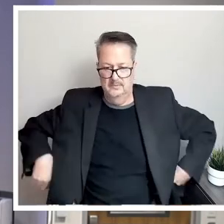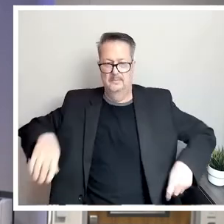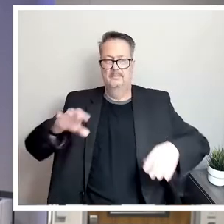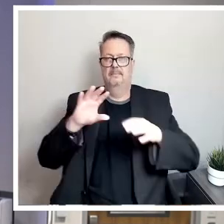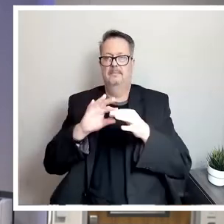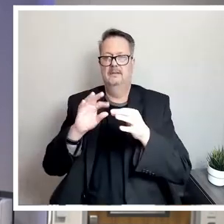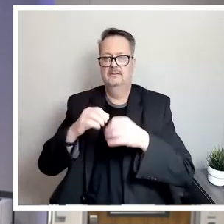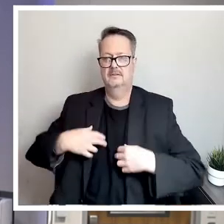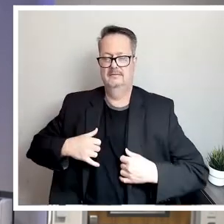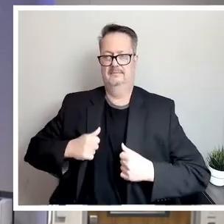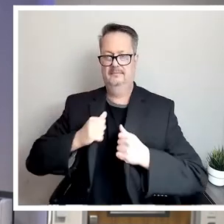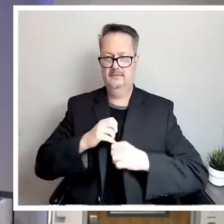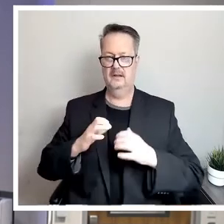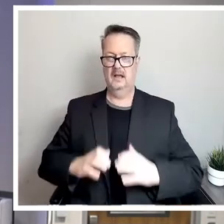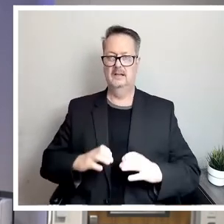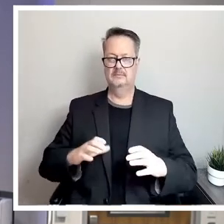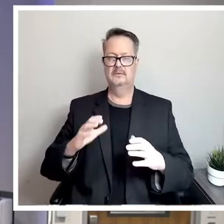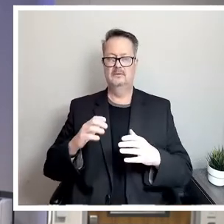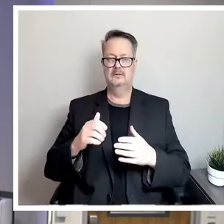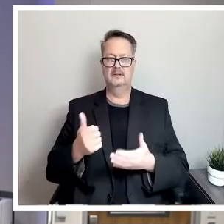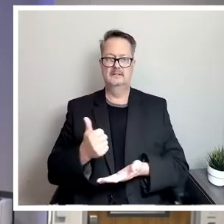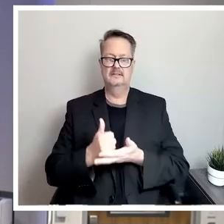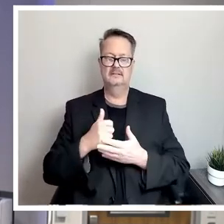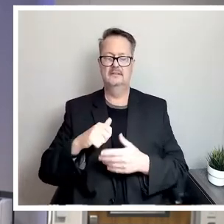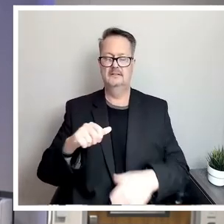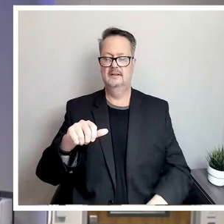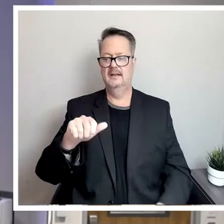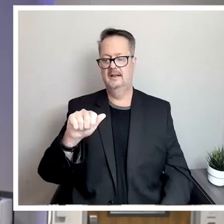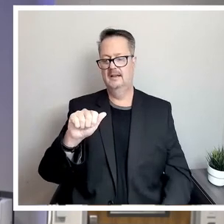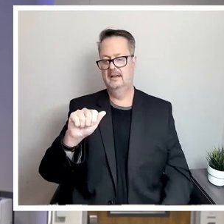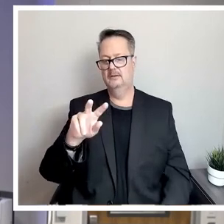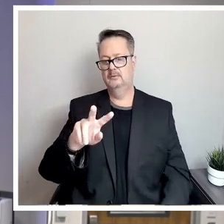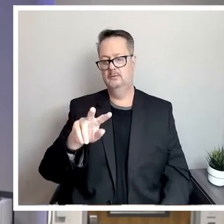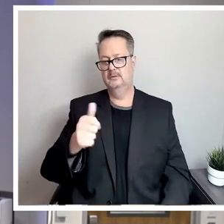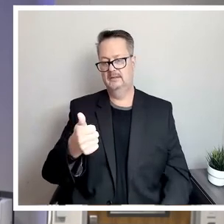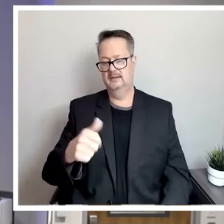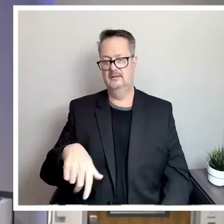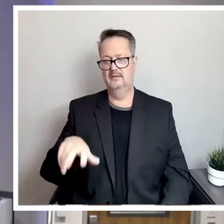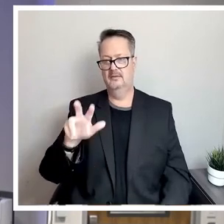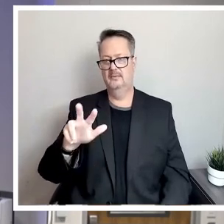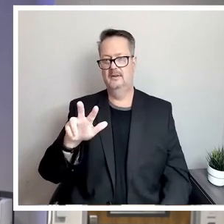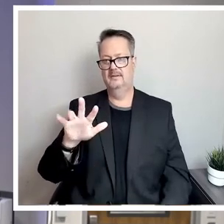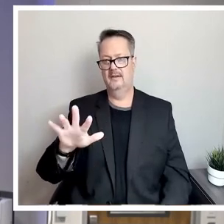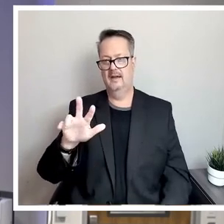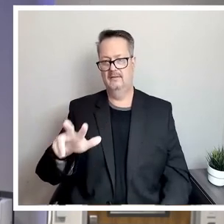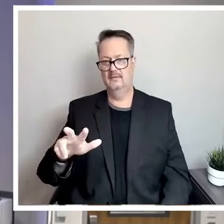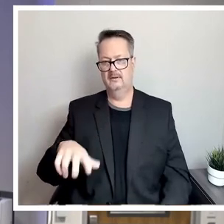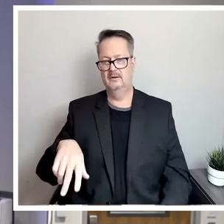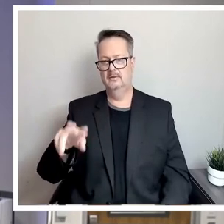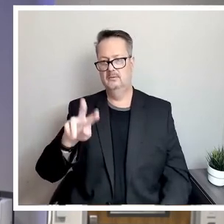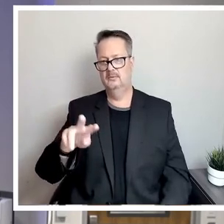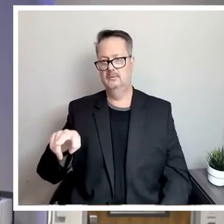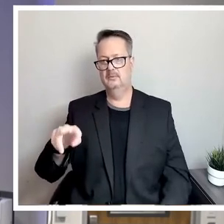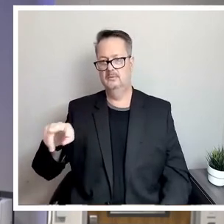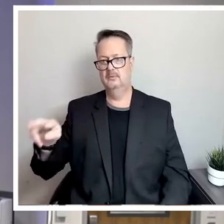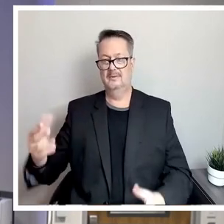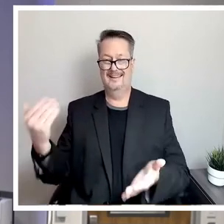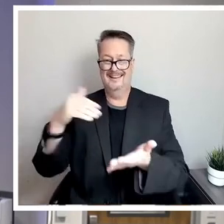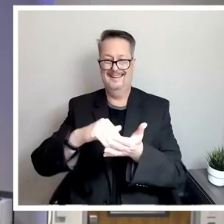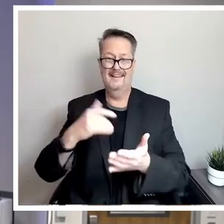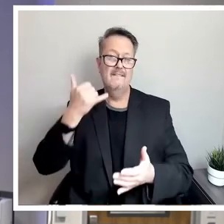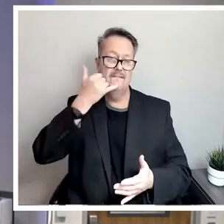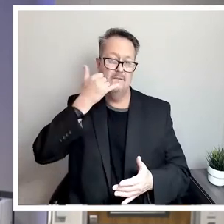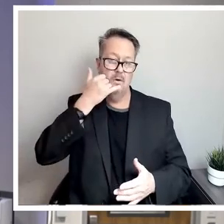and that is area code 210-353-2222. Again, the phone number for